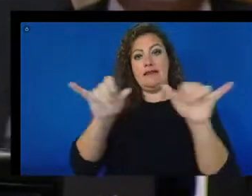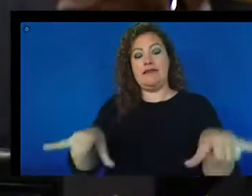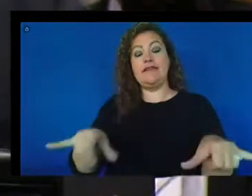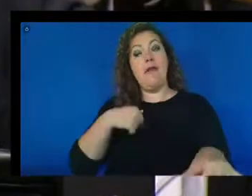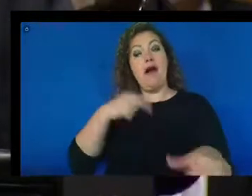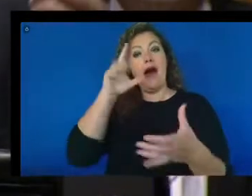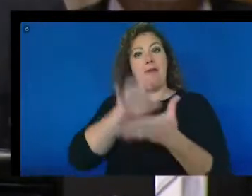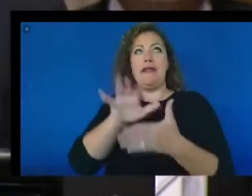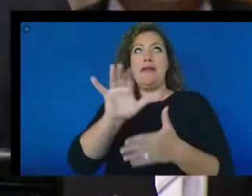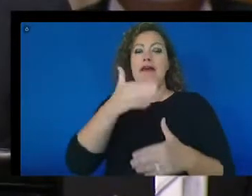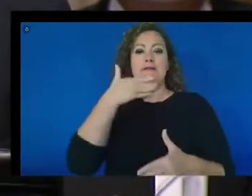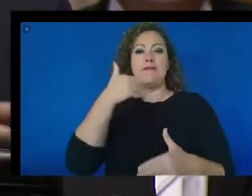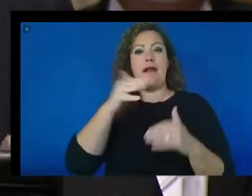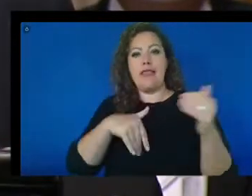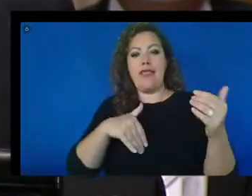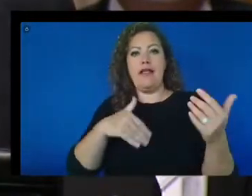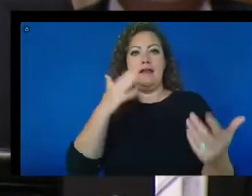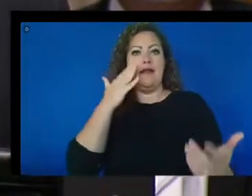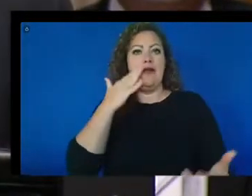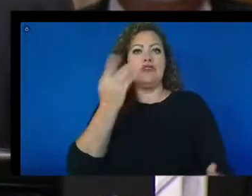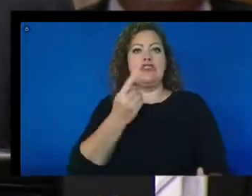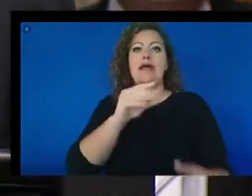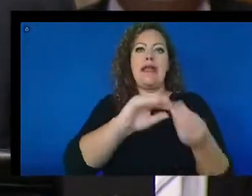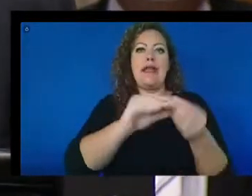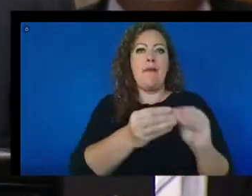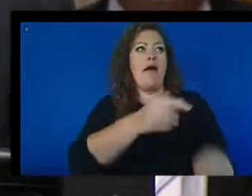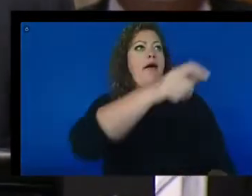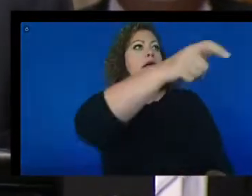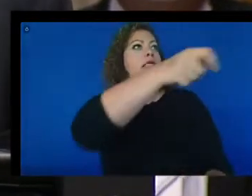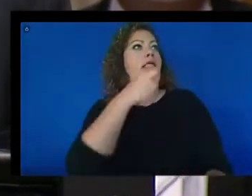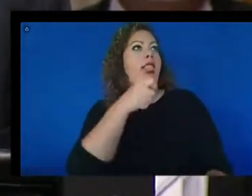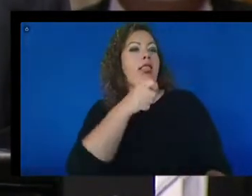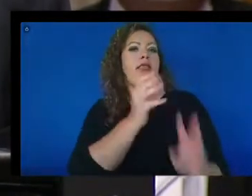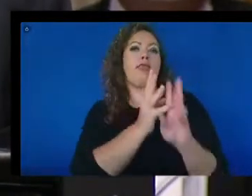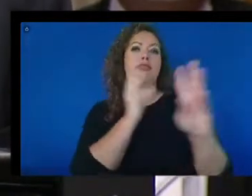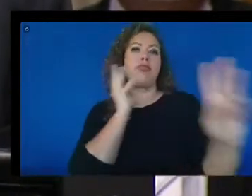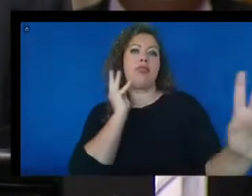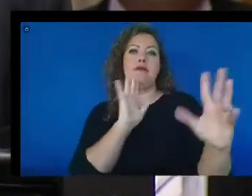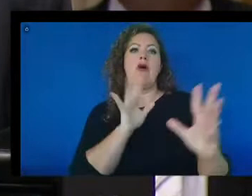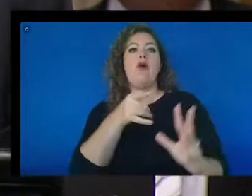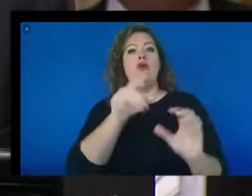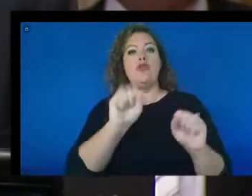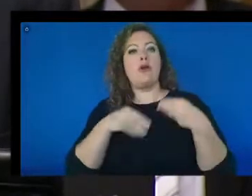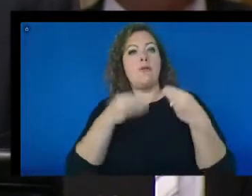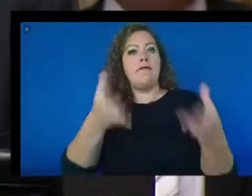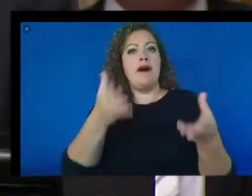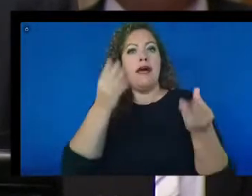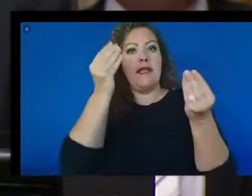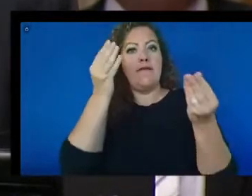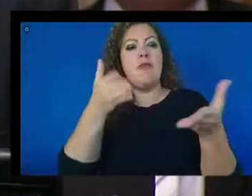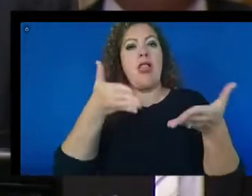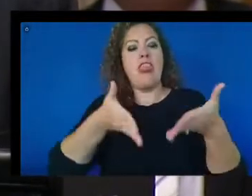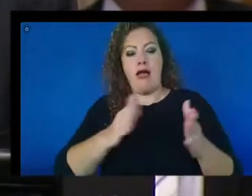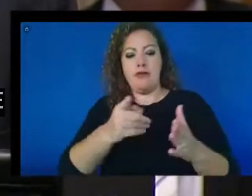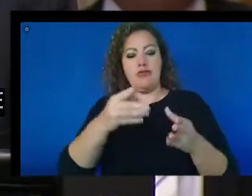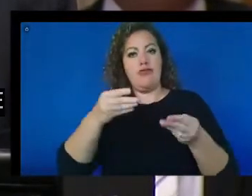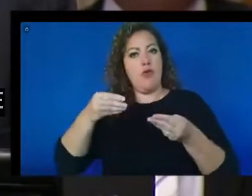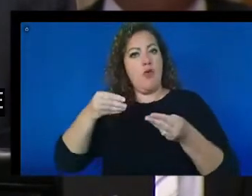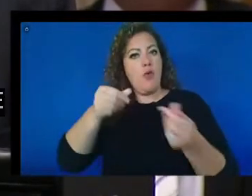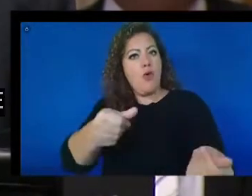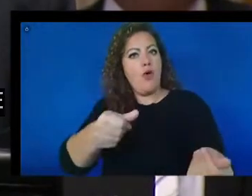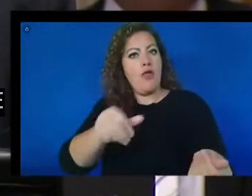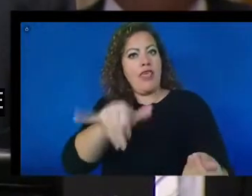better than going and just pulling a number. You can provide information that allows them to streamline the type of service that you specifically need.